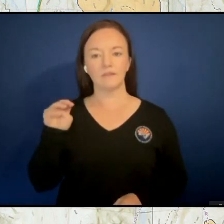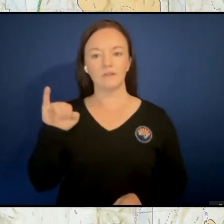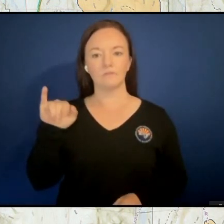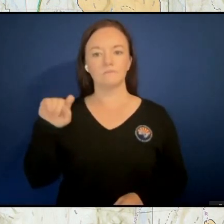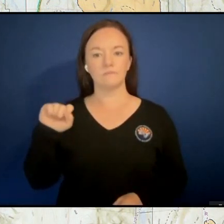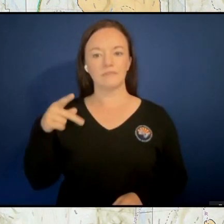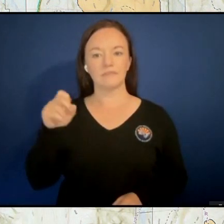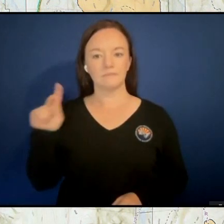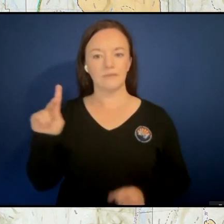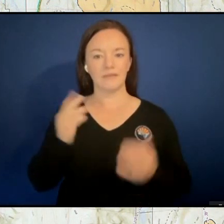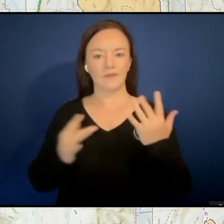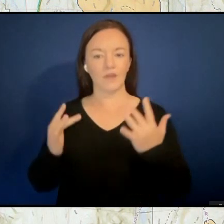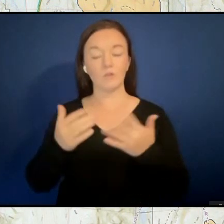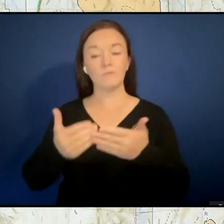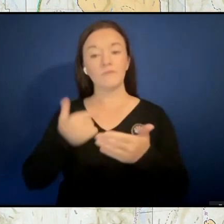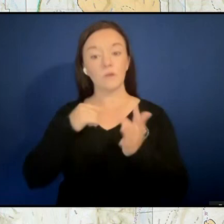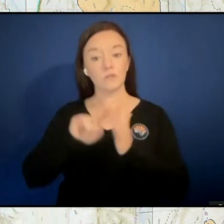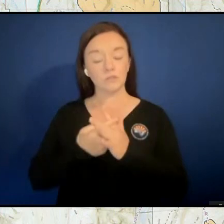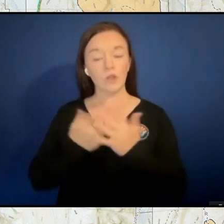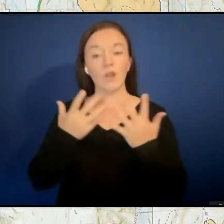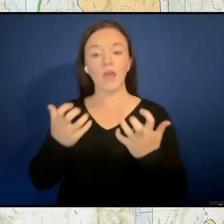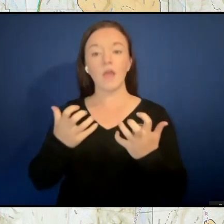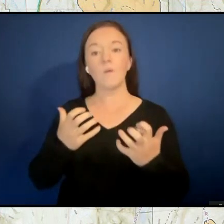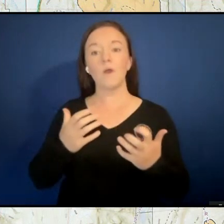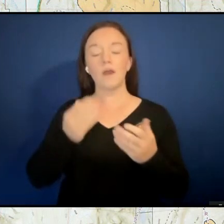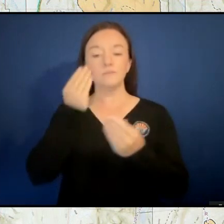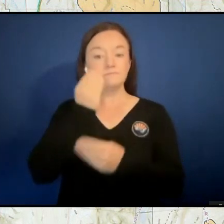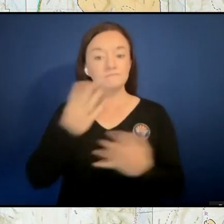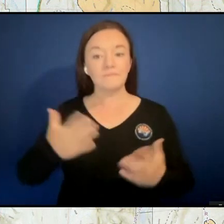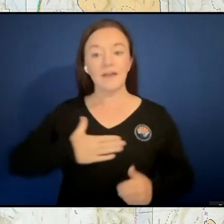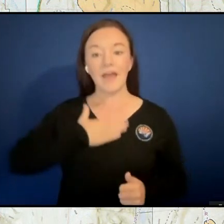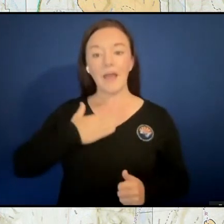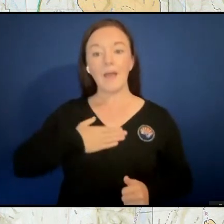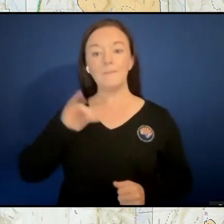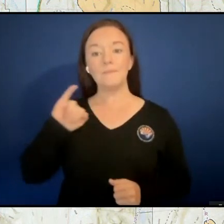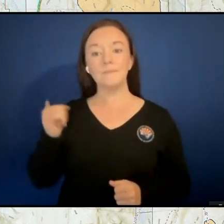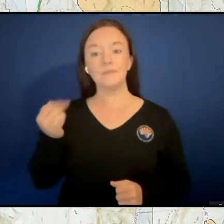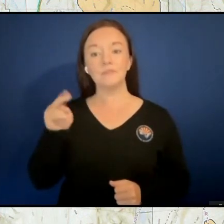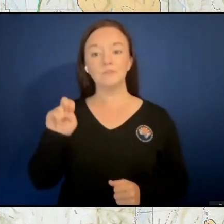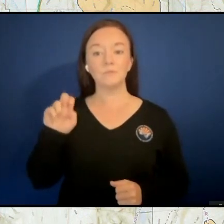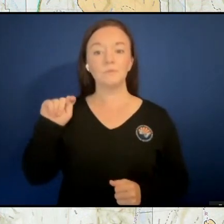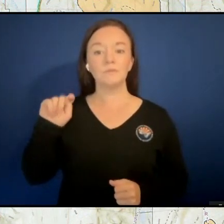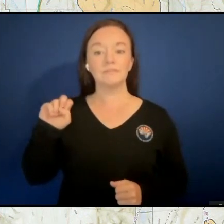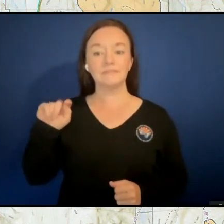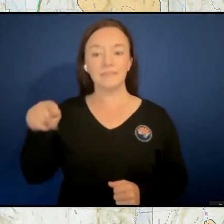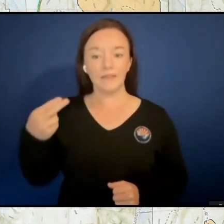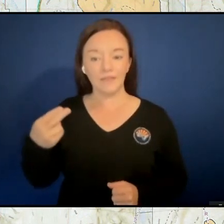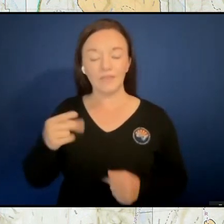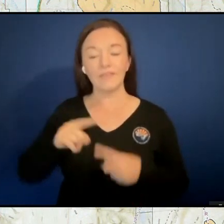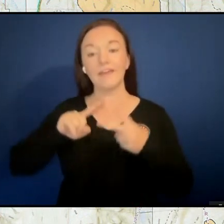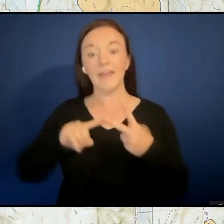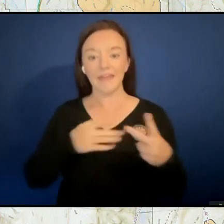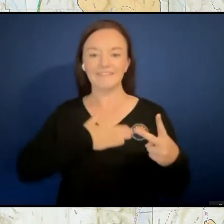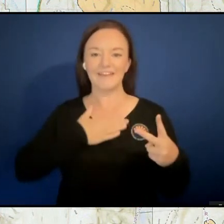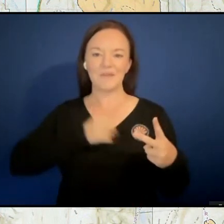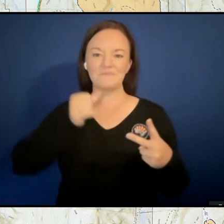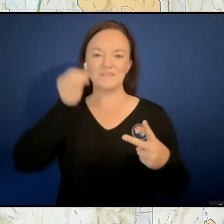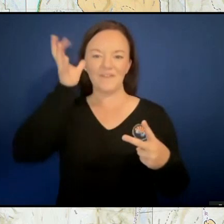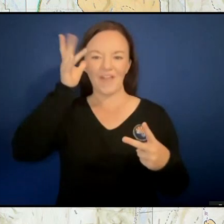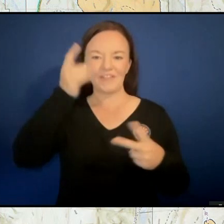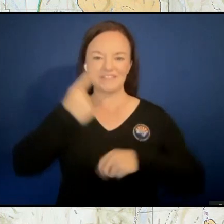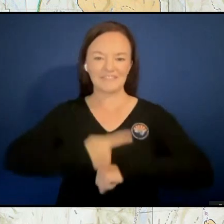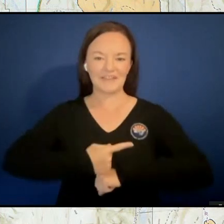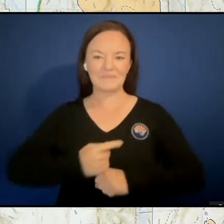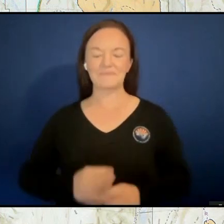Before I get started, I'd like to wish everyone happy Juneteenth and Happy Father's Day. So last